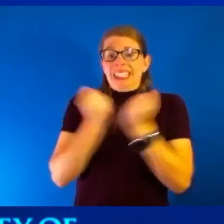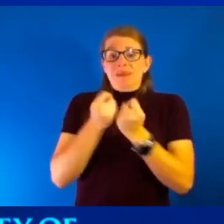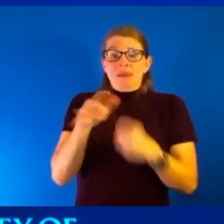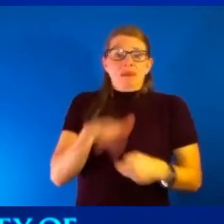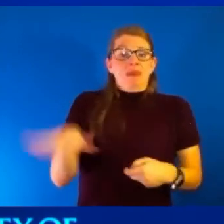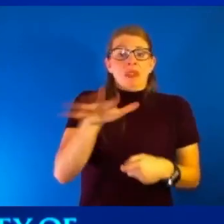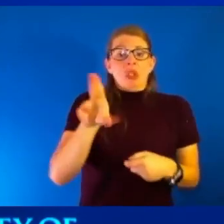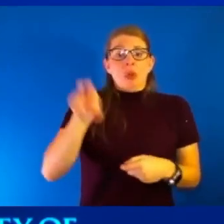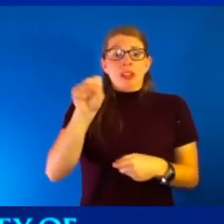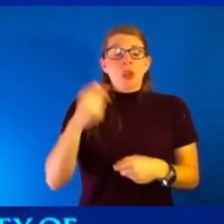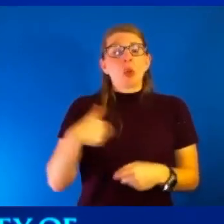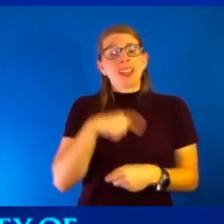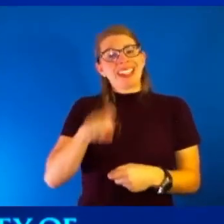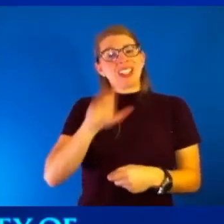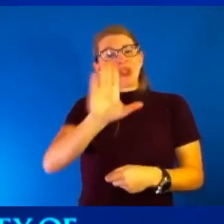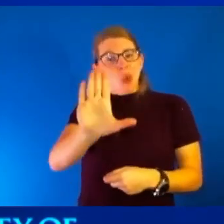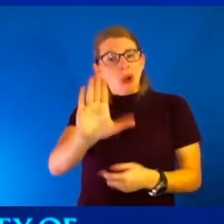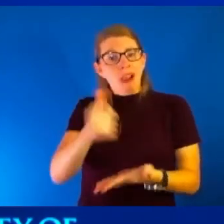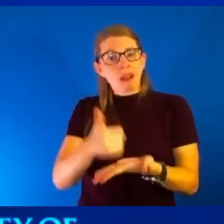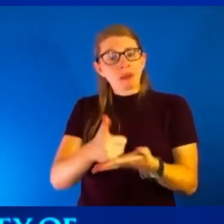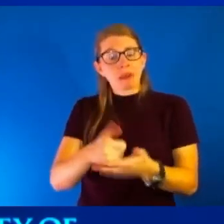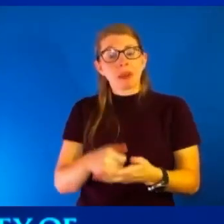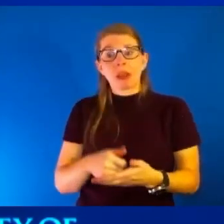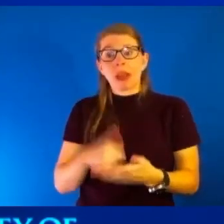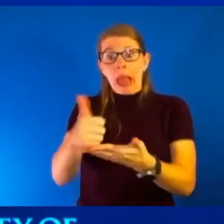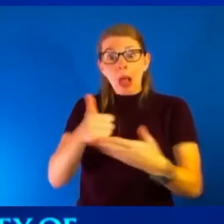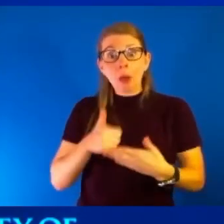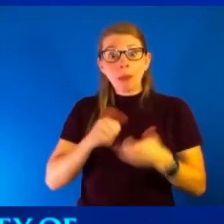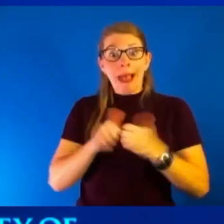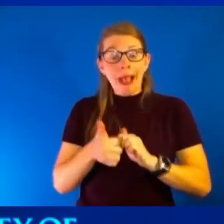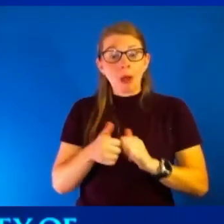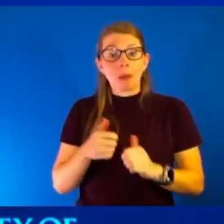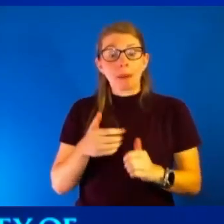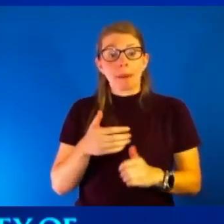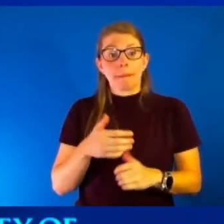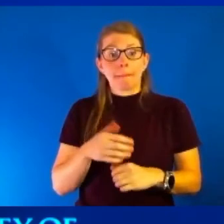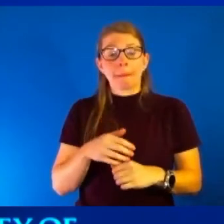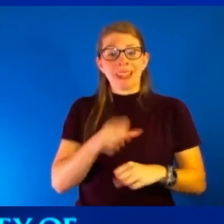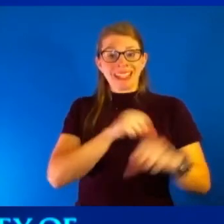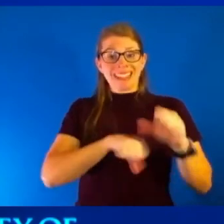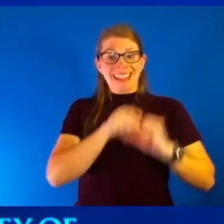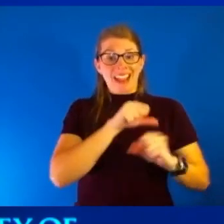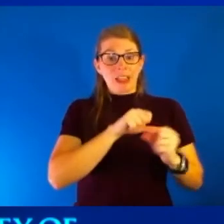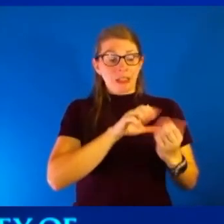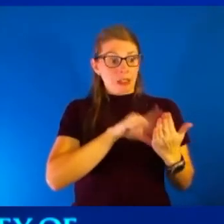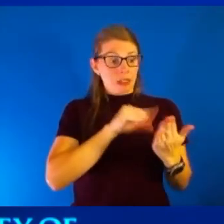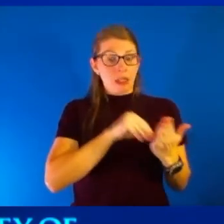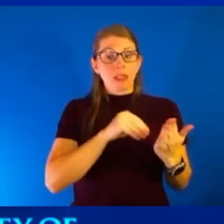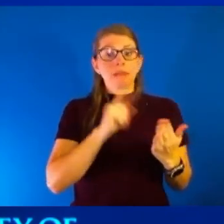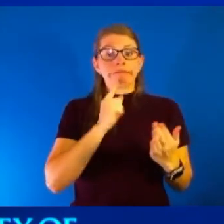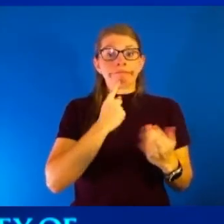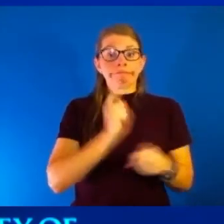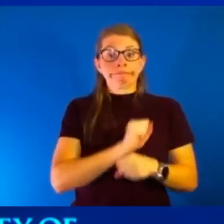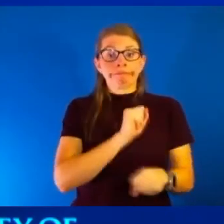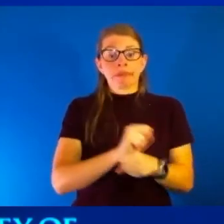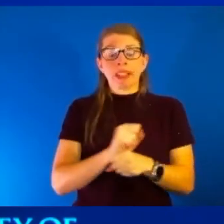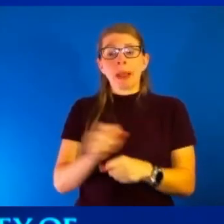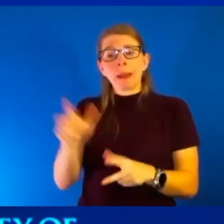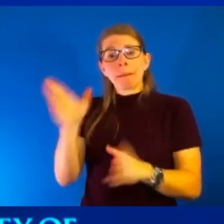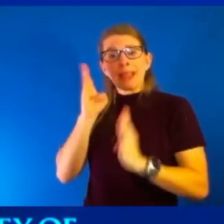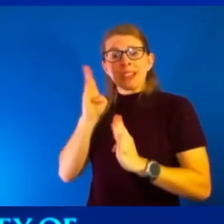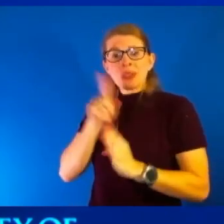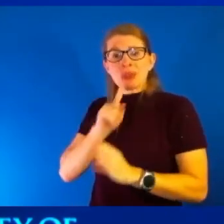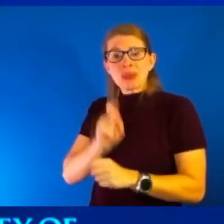And the help that you can provide us most is to take the science seriously and listen to the truth. And remember that